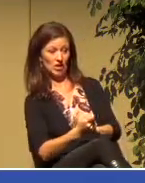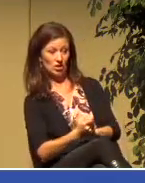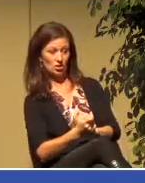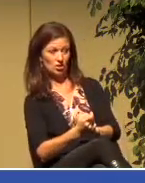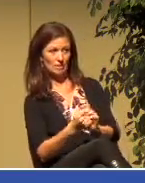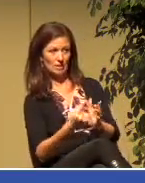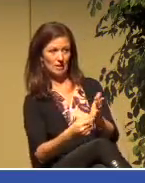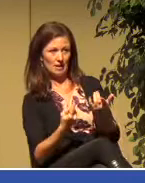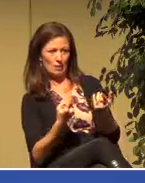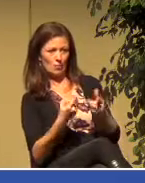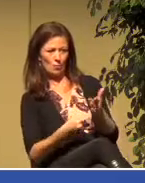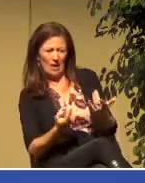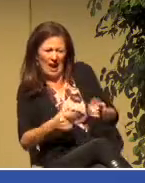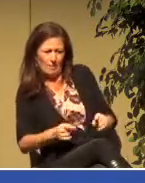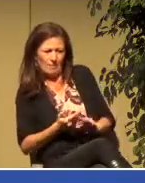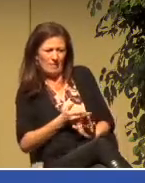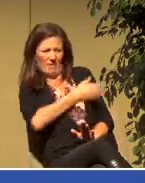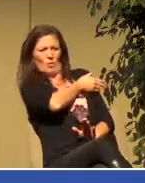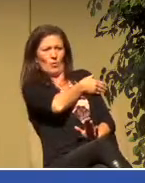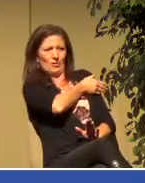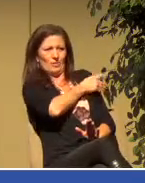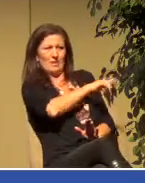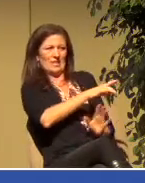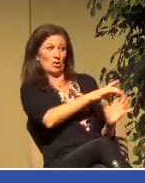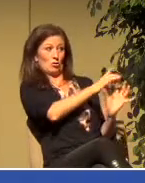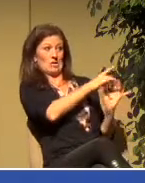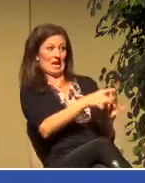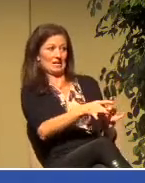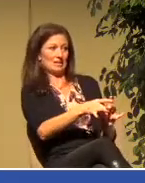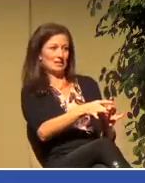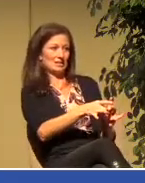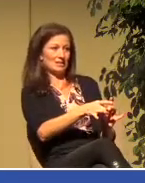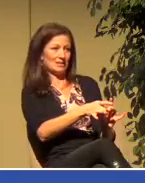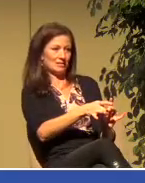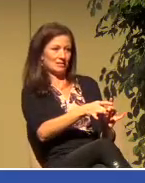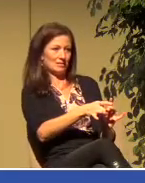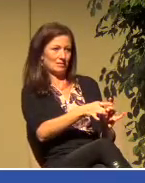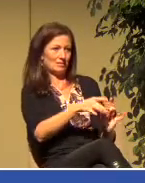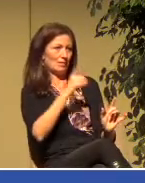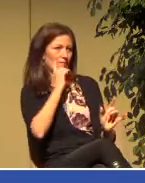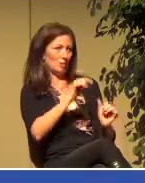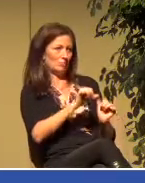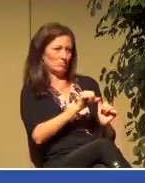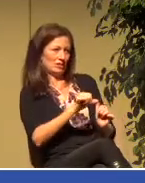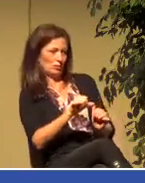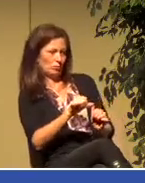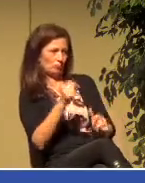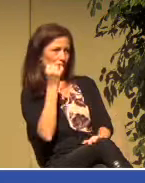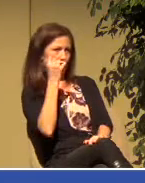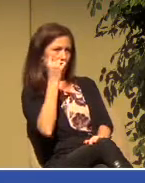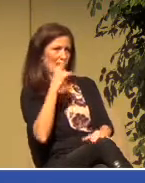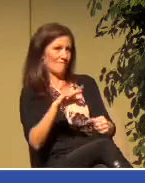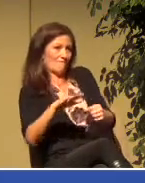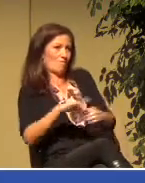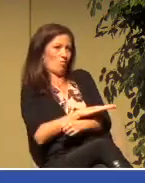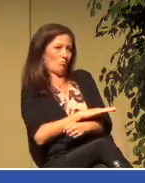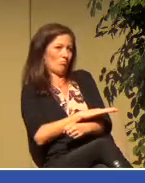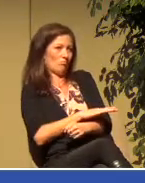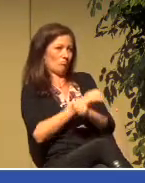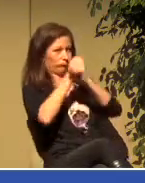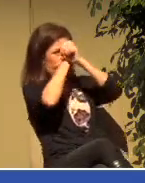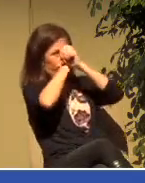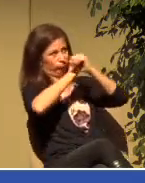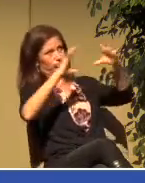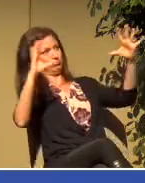And we need to connect to that story in order to be able to understand fully